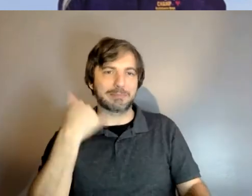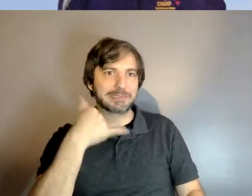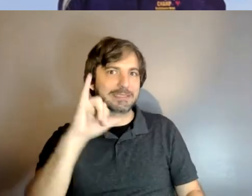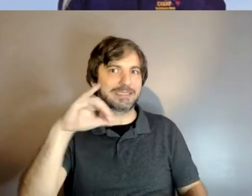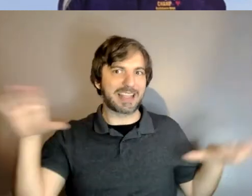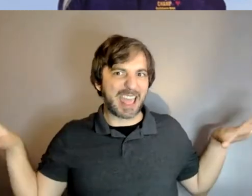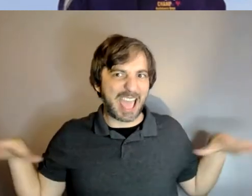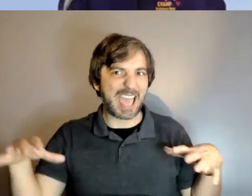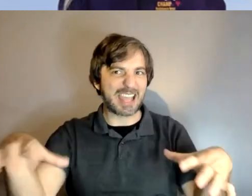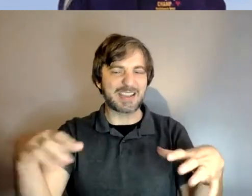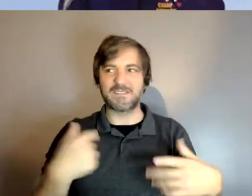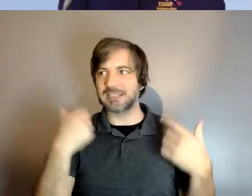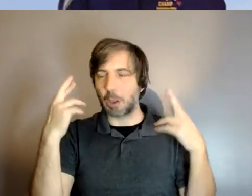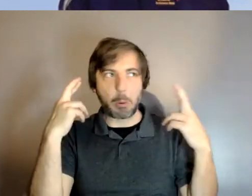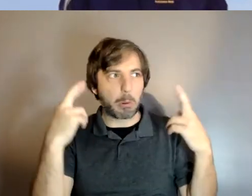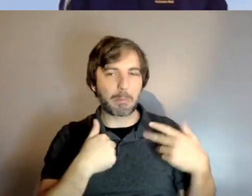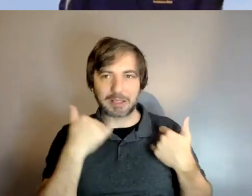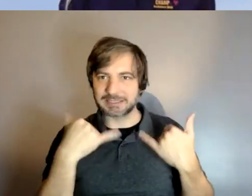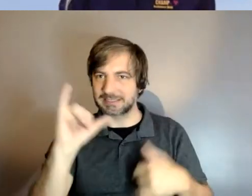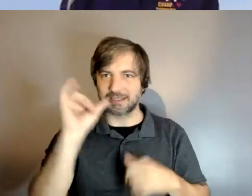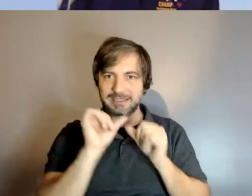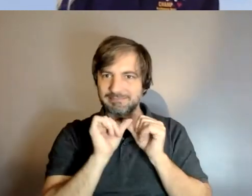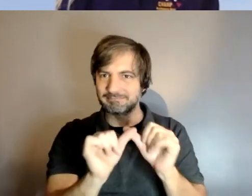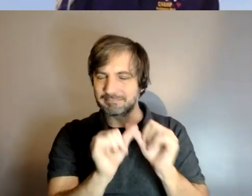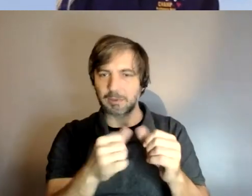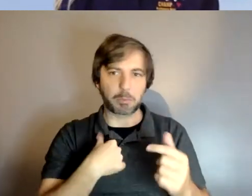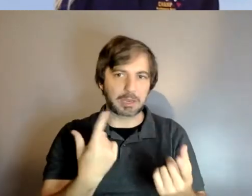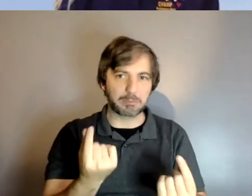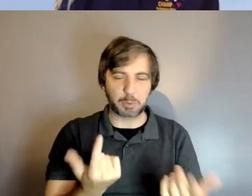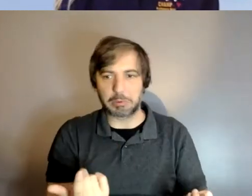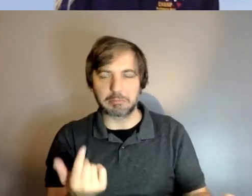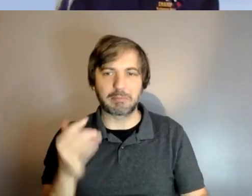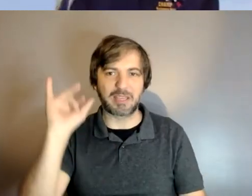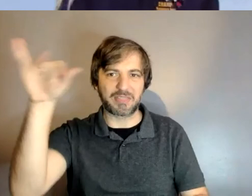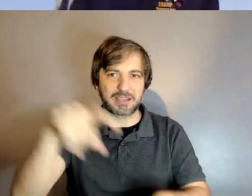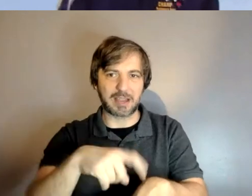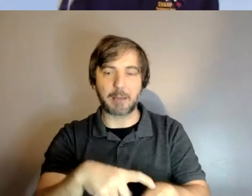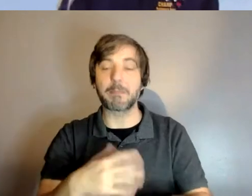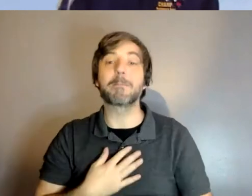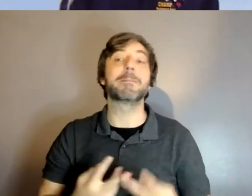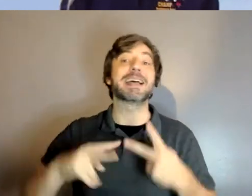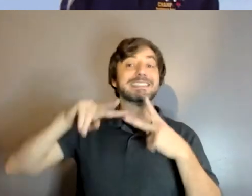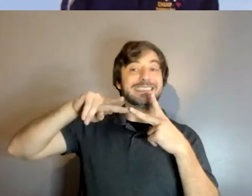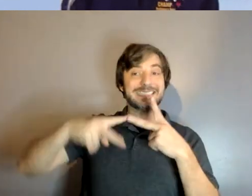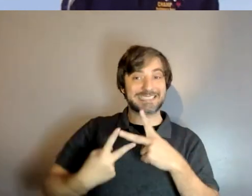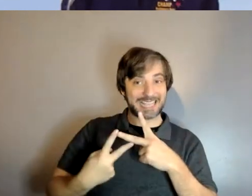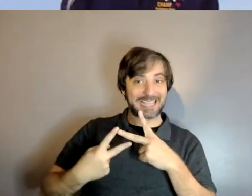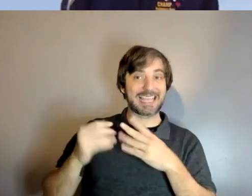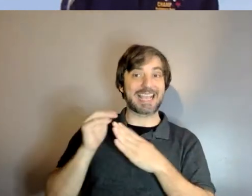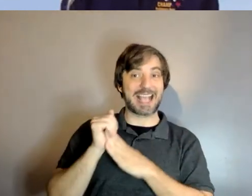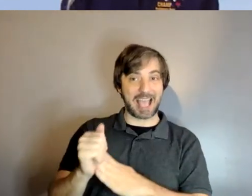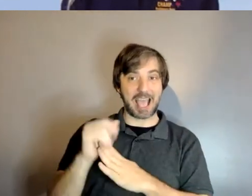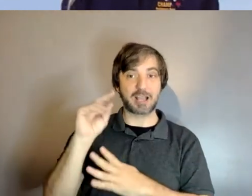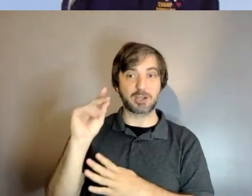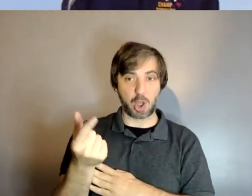do what i do um therefore there's the dog that i my second guide dog will kind of be tailored